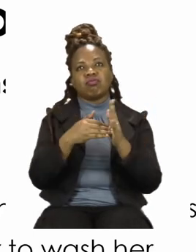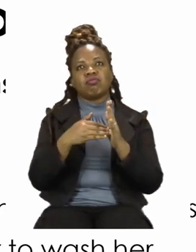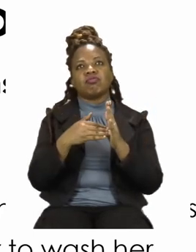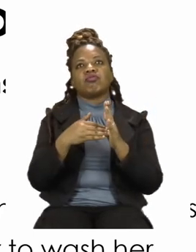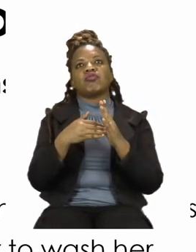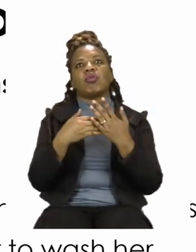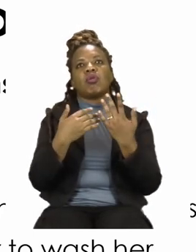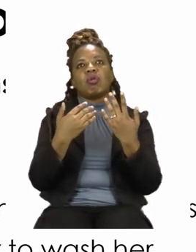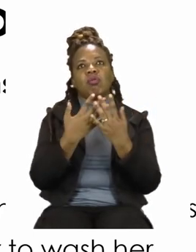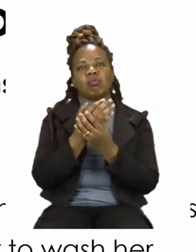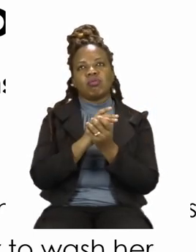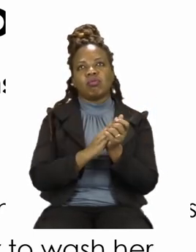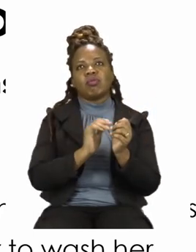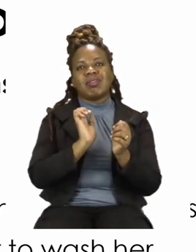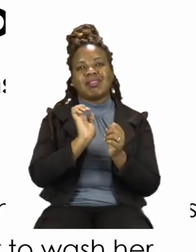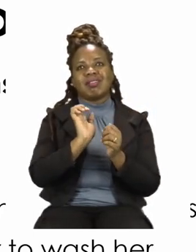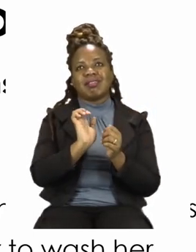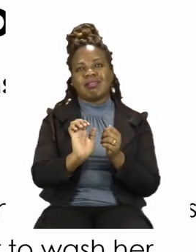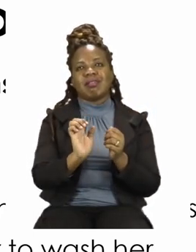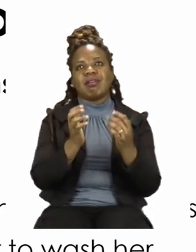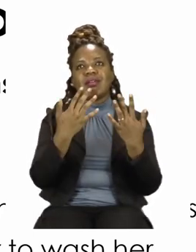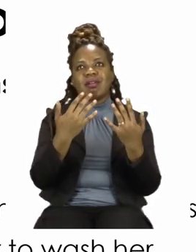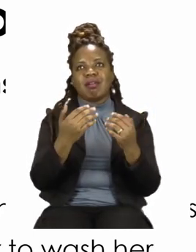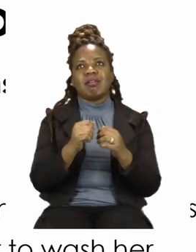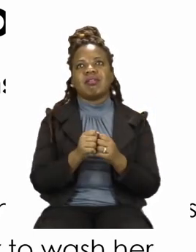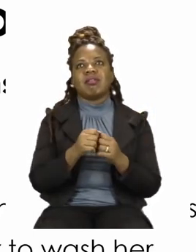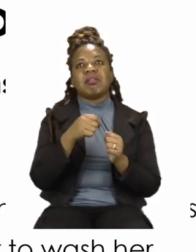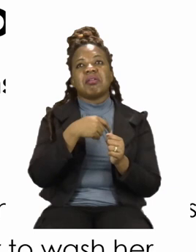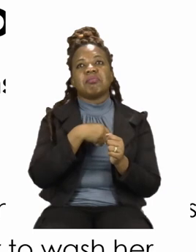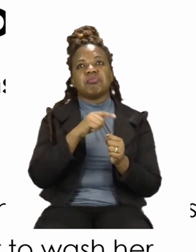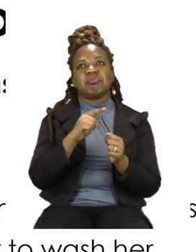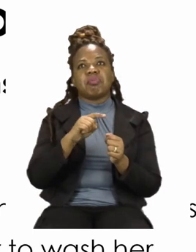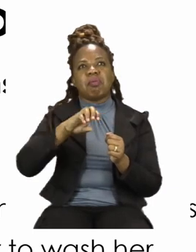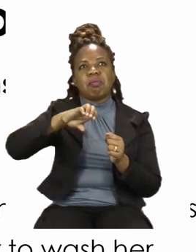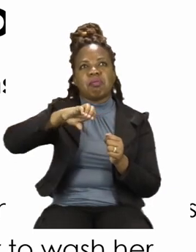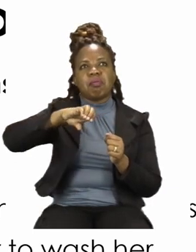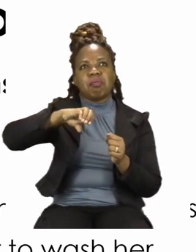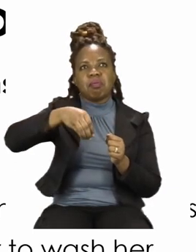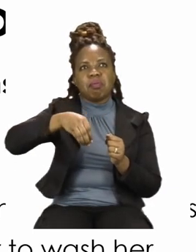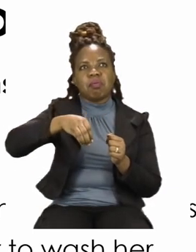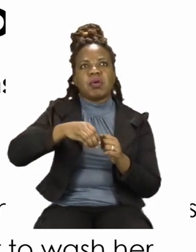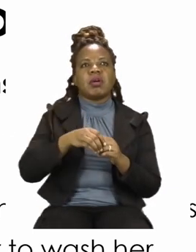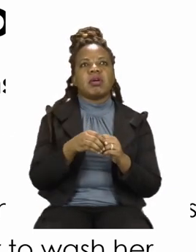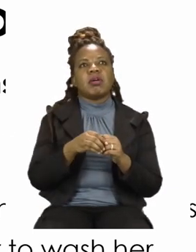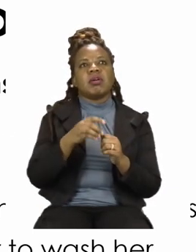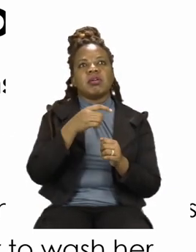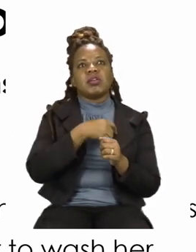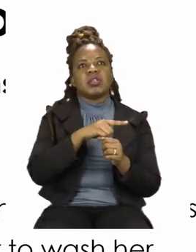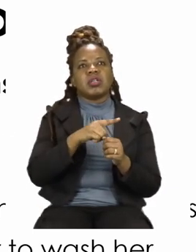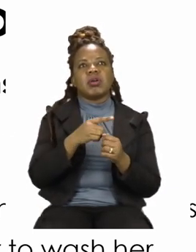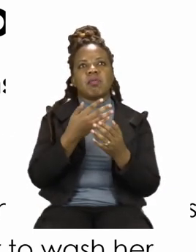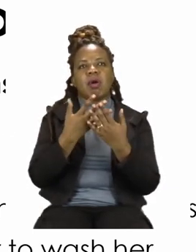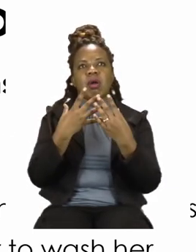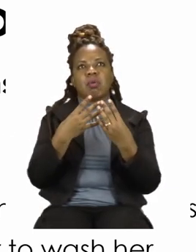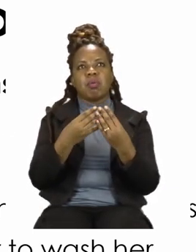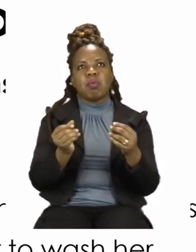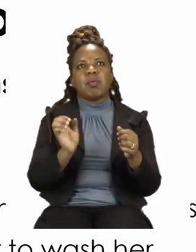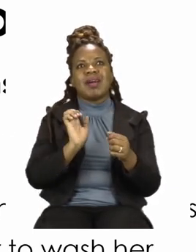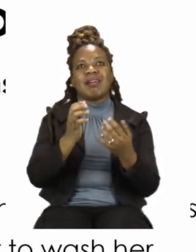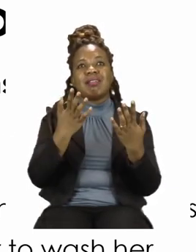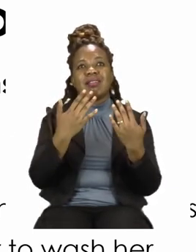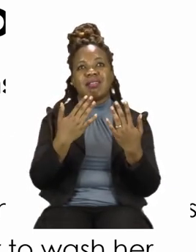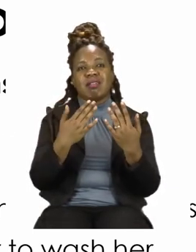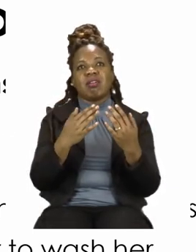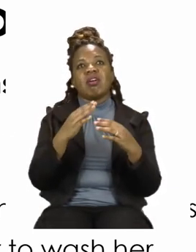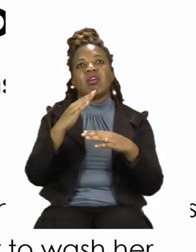towel. Every few hours, she turns on the tap and washes her hands.